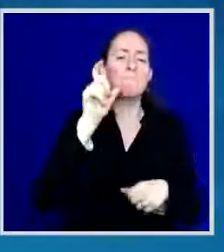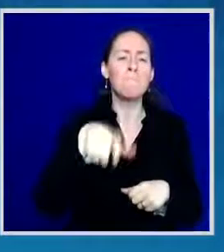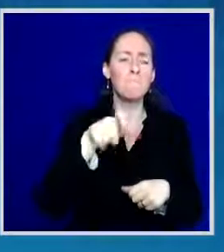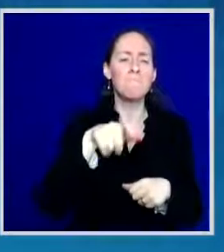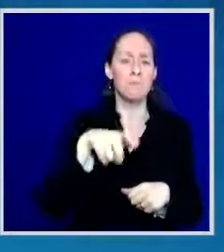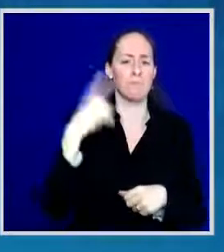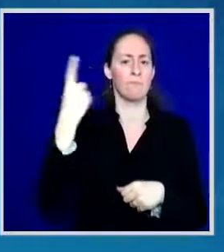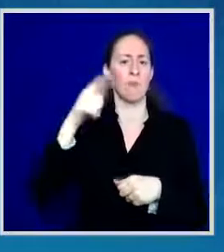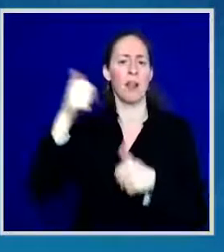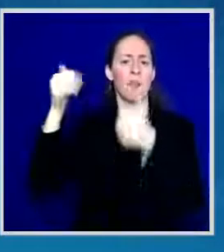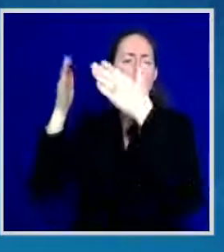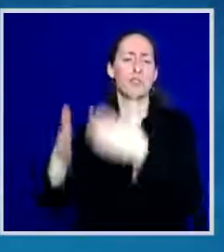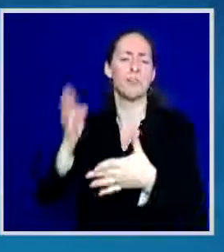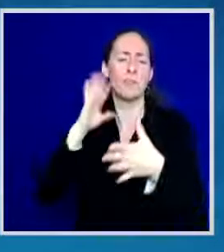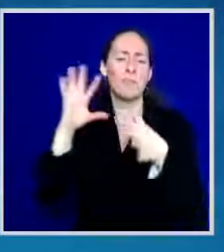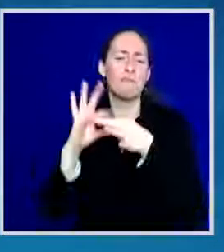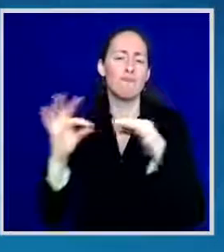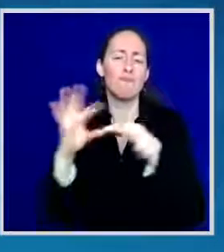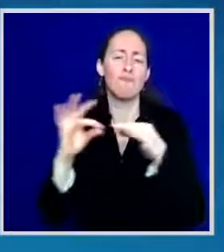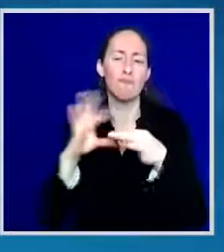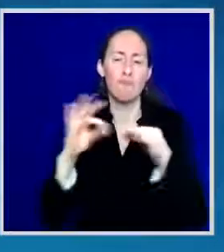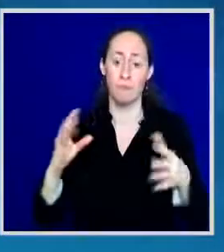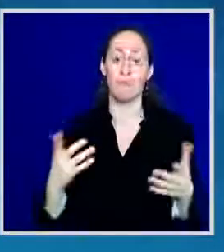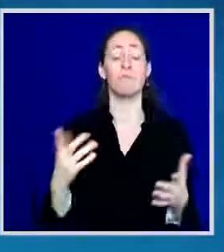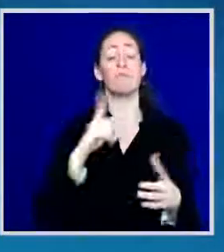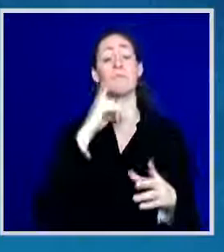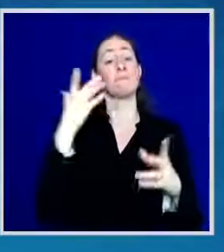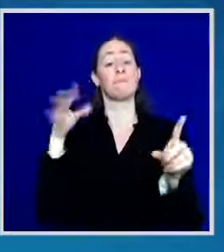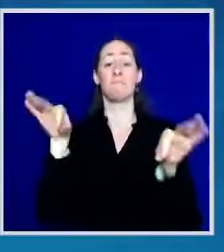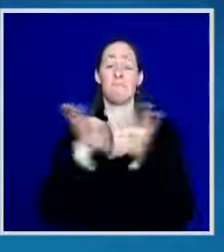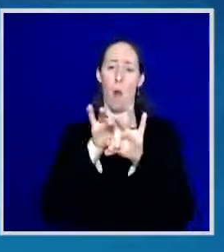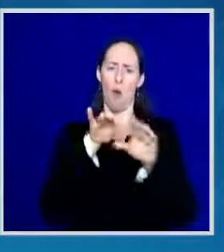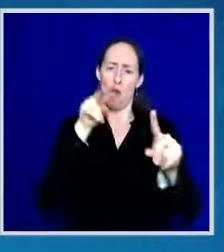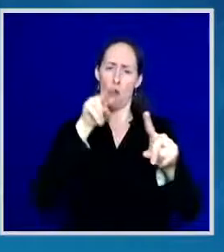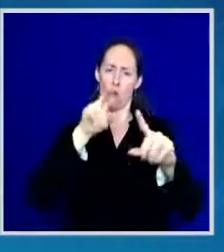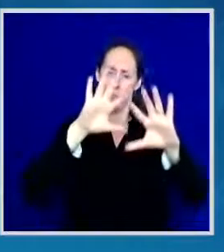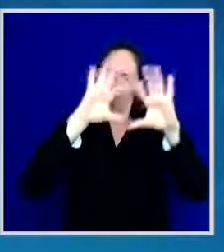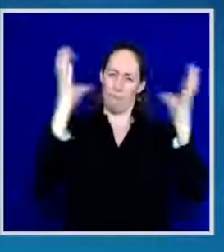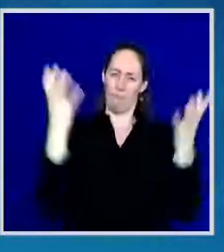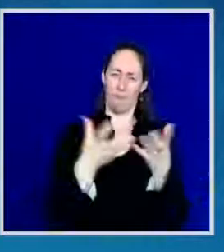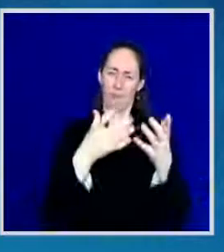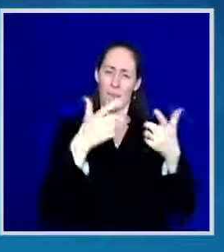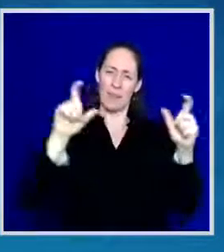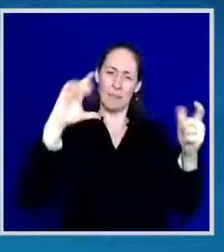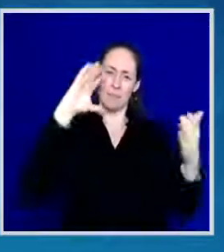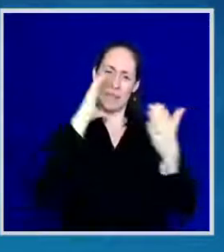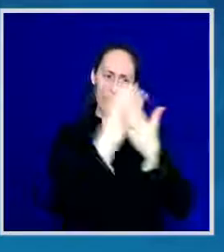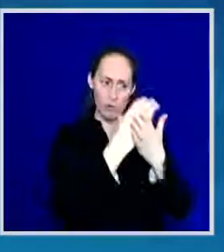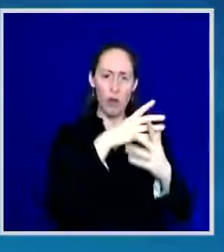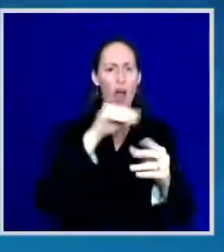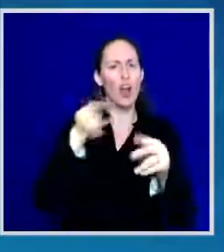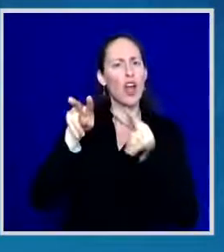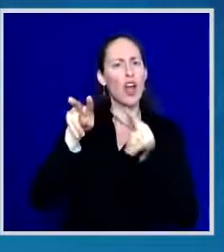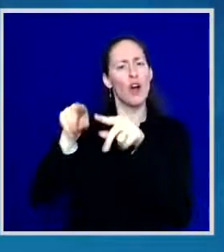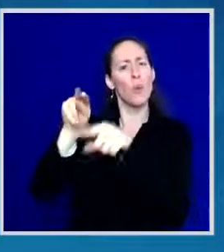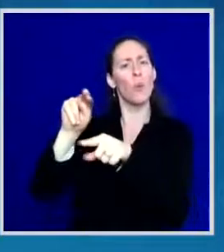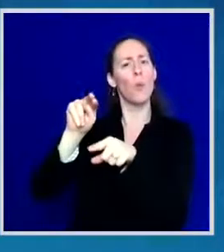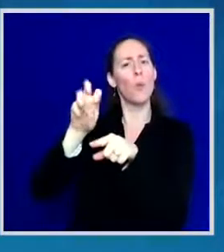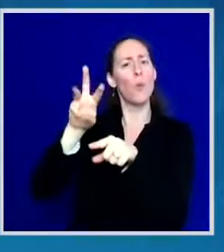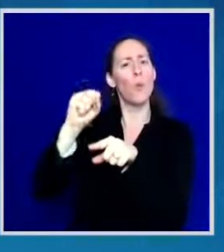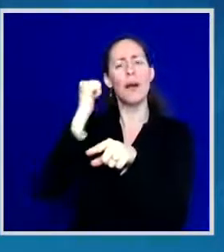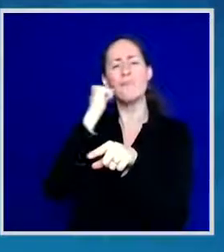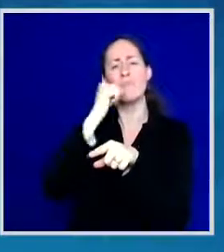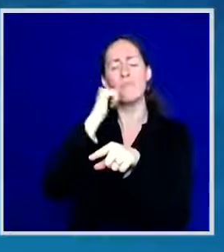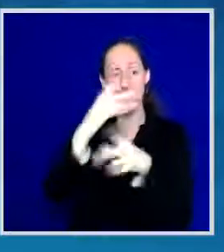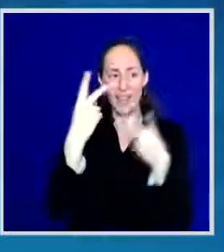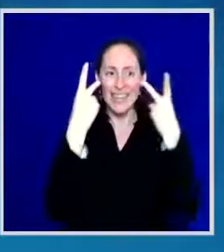what's happening nationally and you look at the news today. In addition to the fact that we're now turning the corner on the pandemic. The